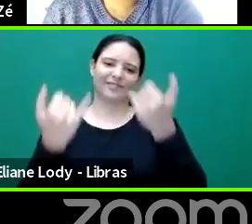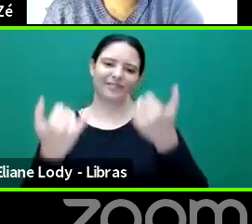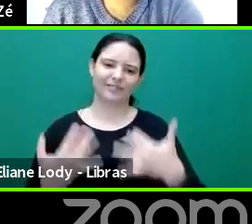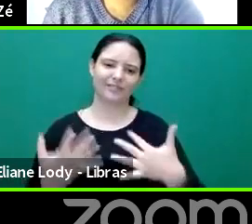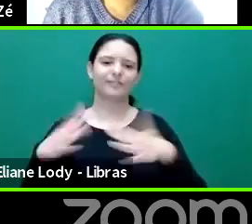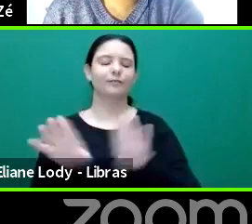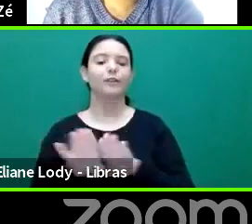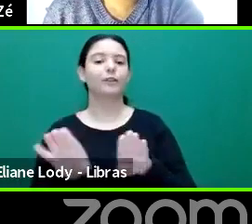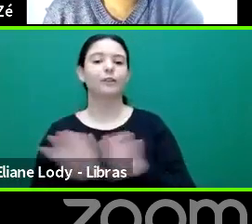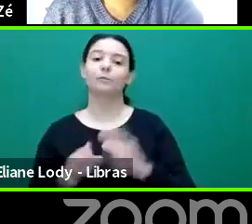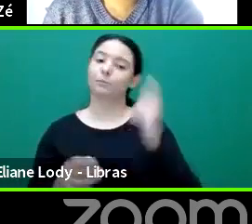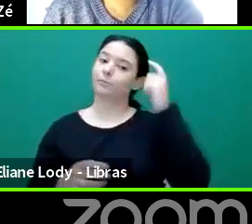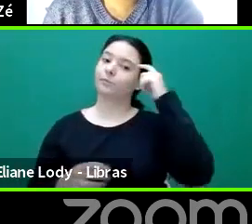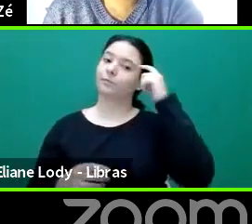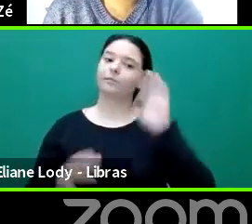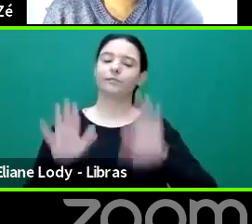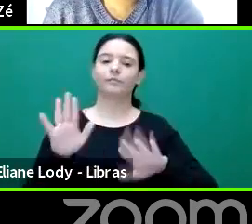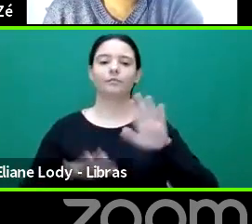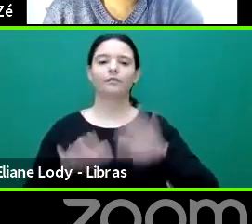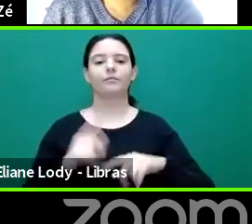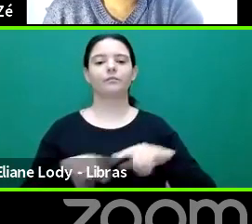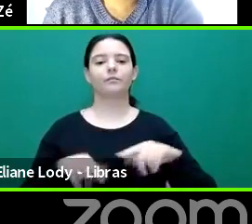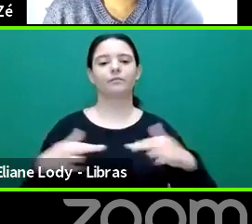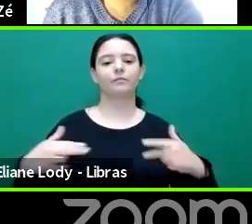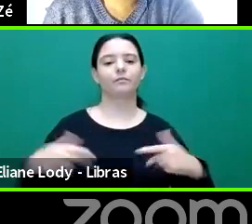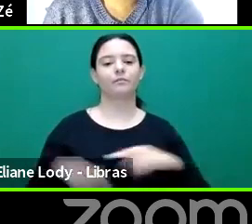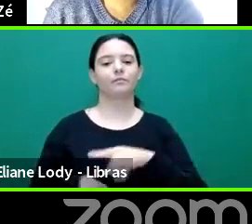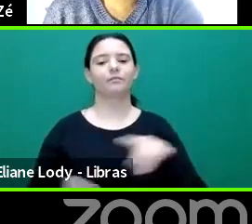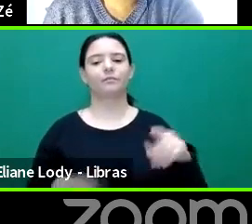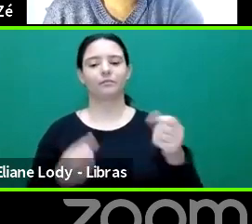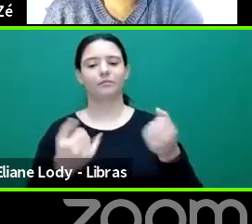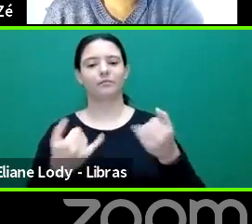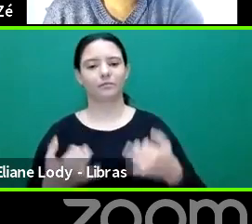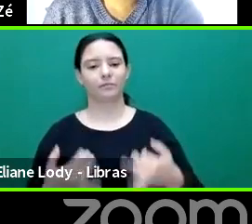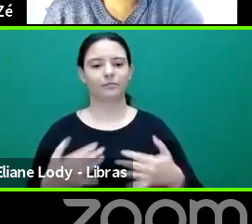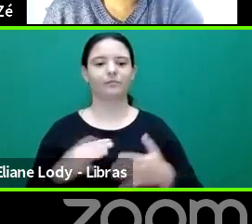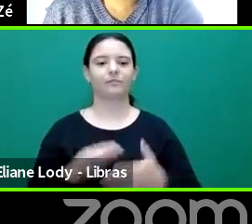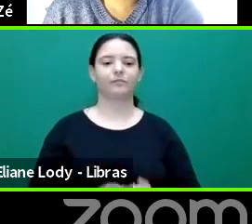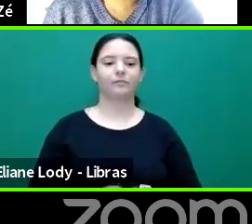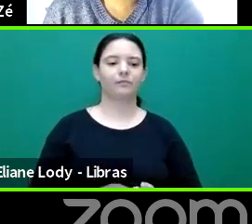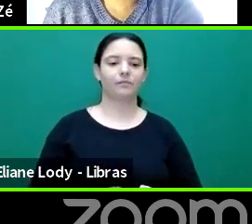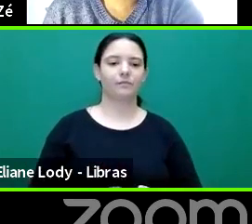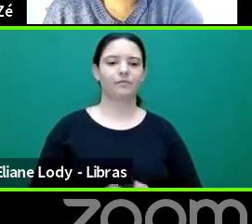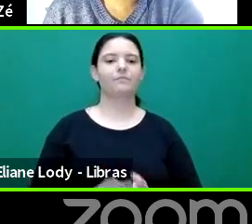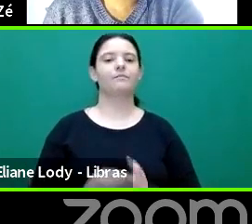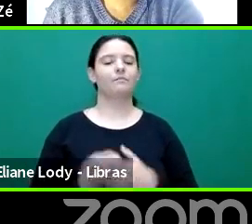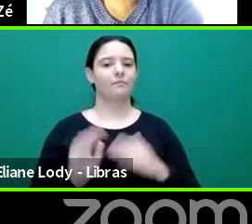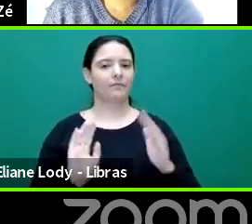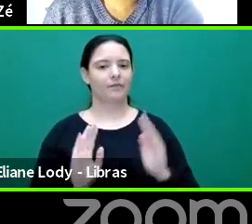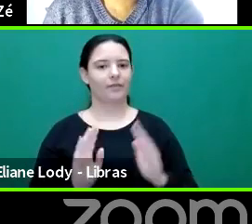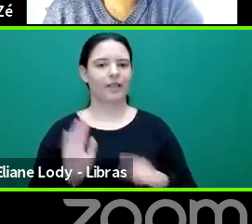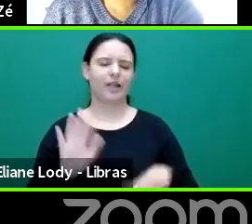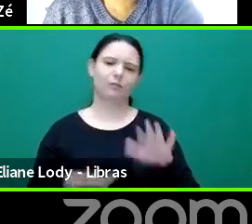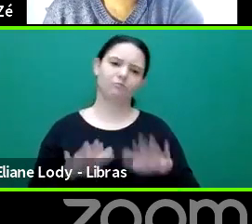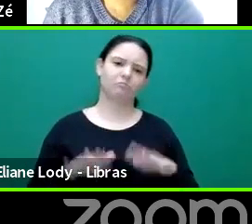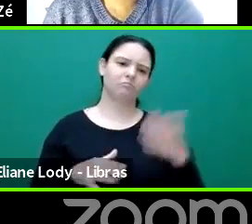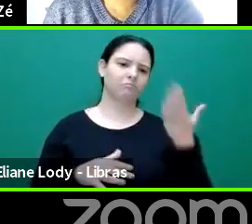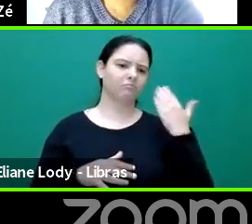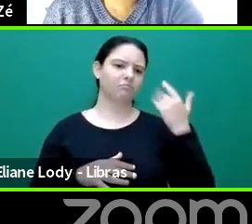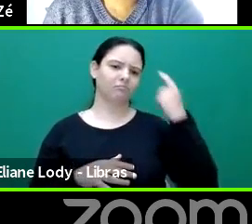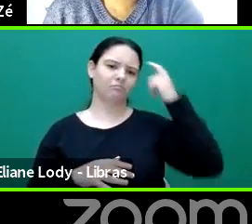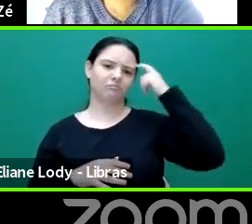Some of the questions I think there were already addressed somehow, maybe partially we could start the